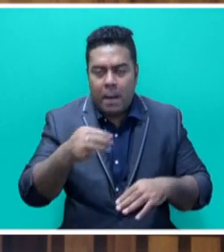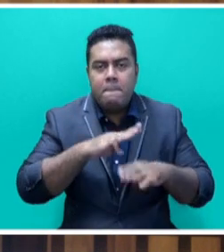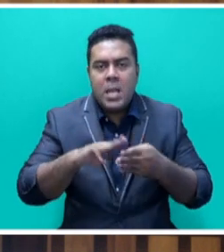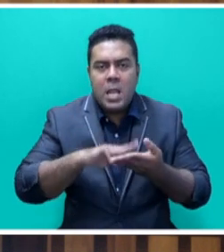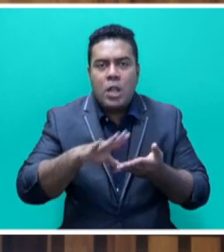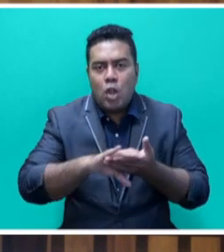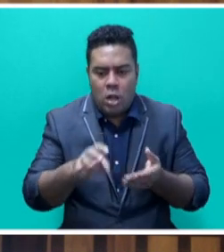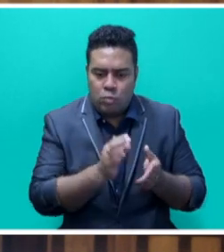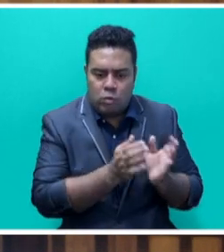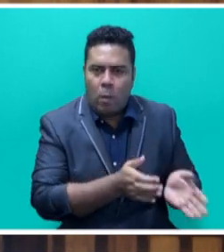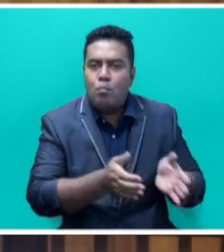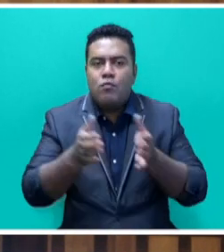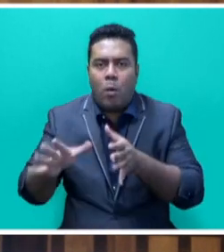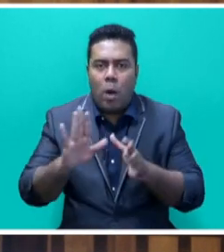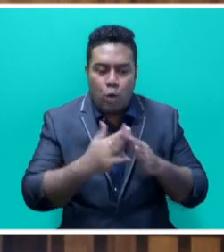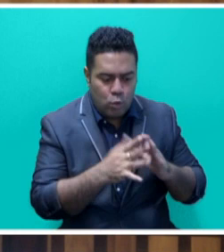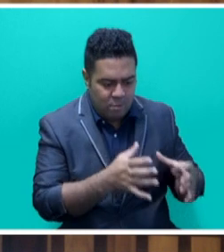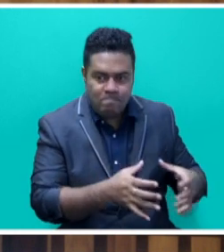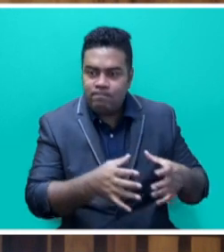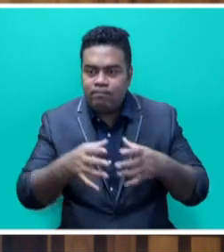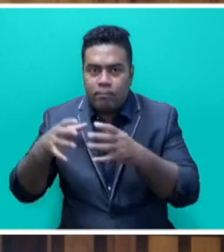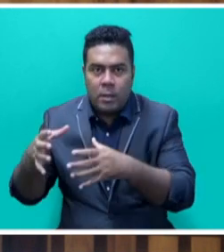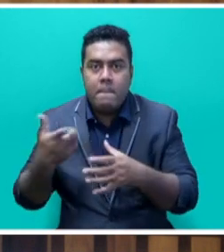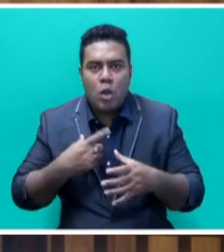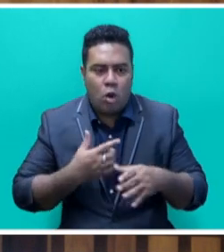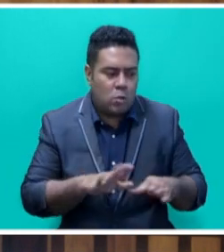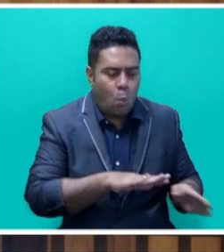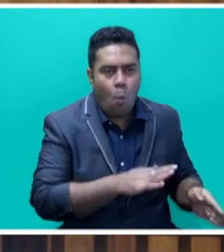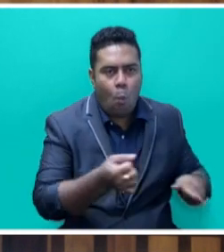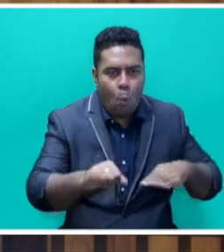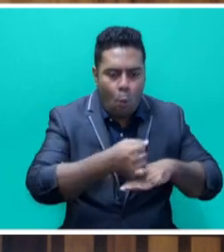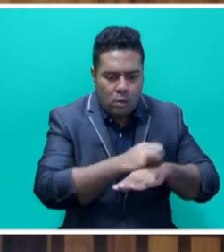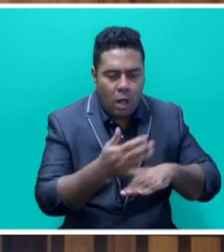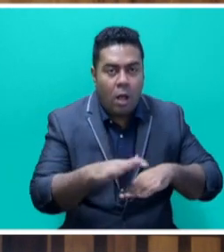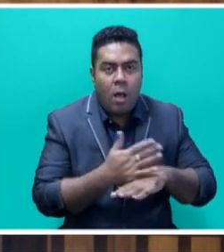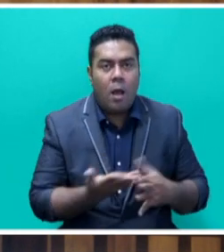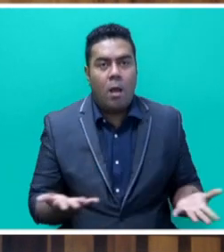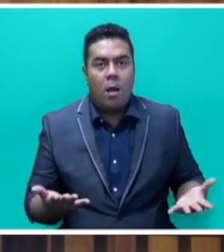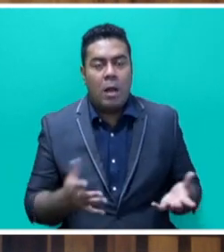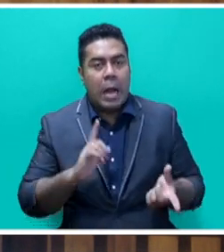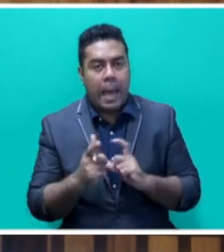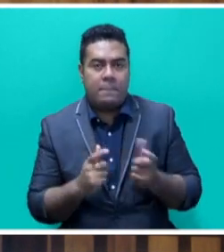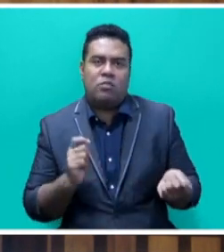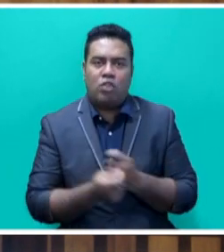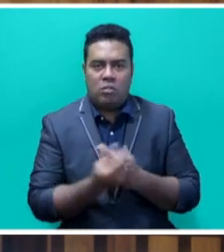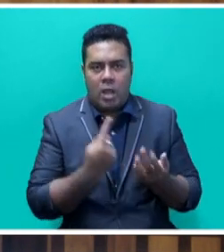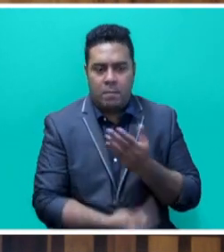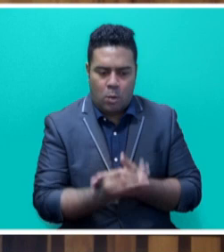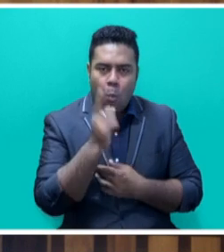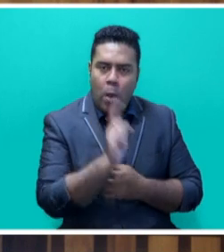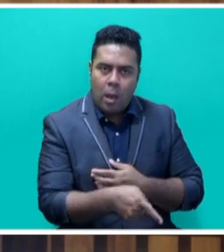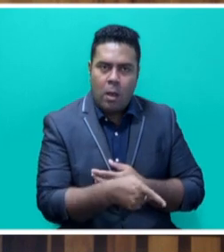are over 40 rural communities that need urgent relocation due to slow and sudden onsets of climate change. To